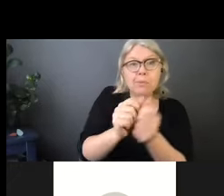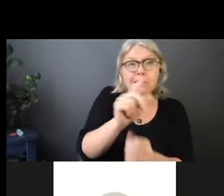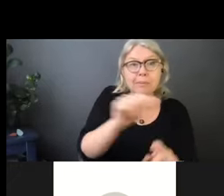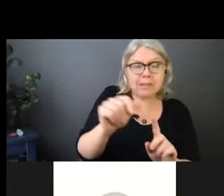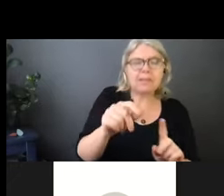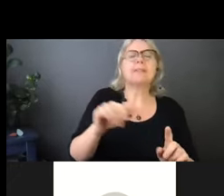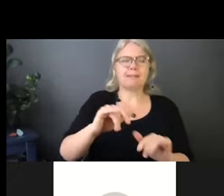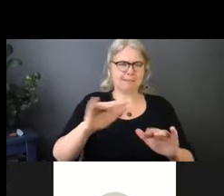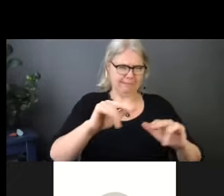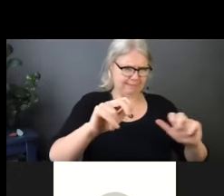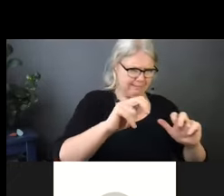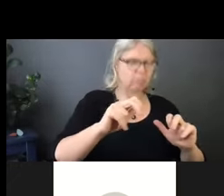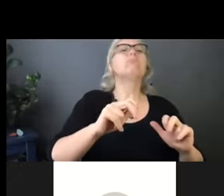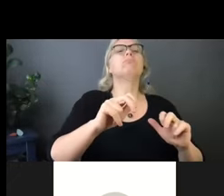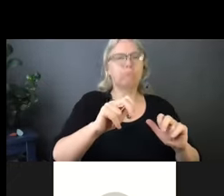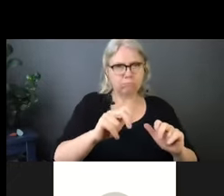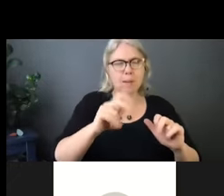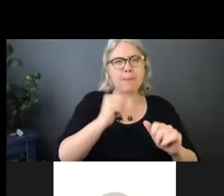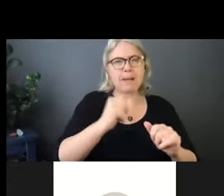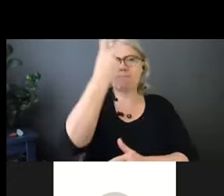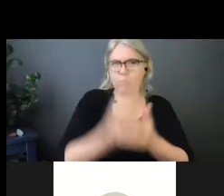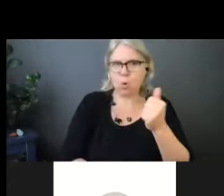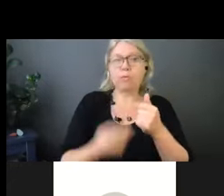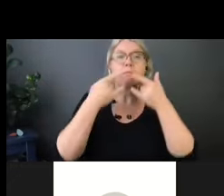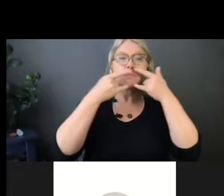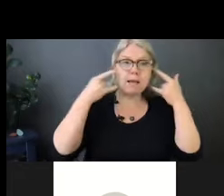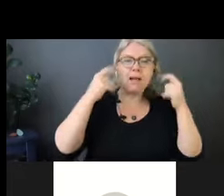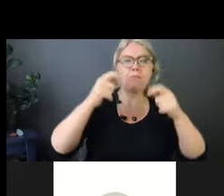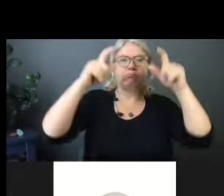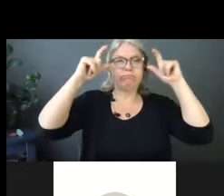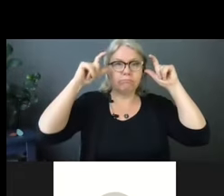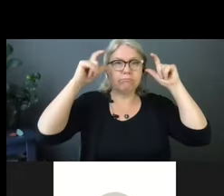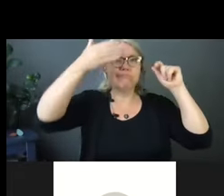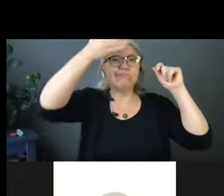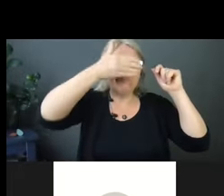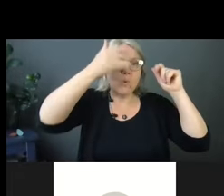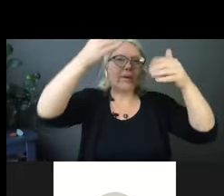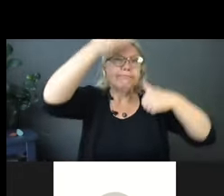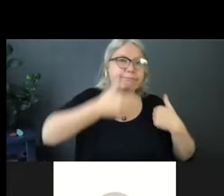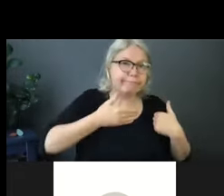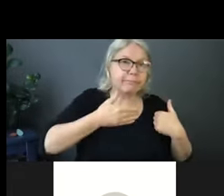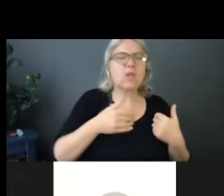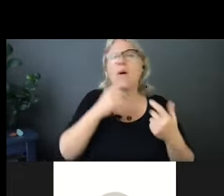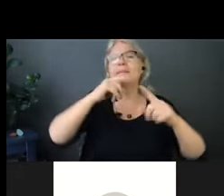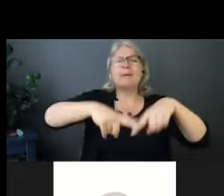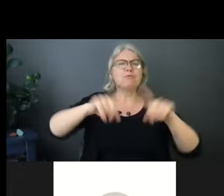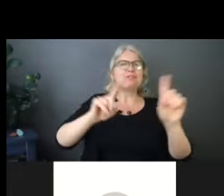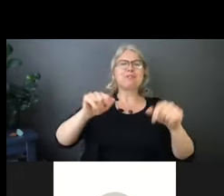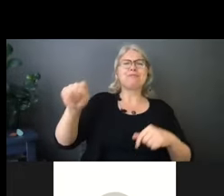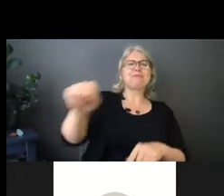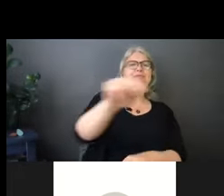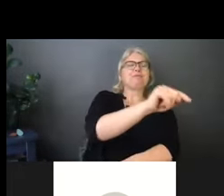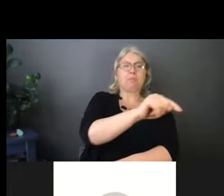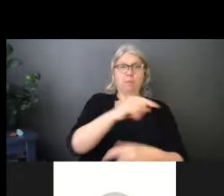is that you need to wear goggles and a face mask. So some are mandatory and some are, um, situational. So